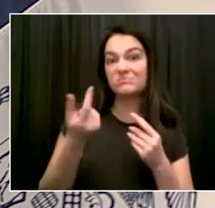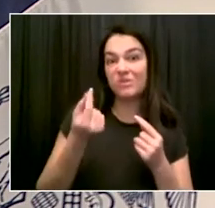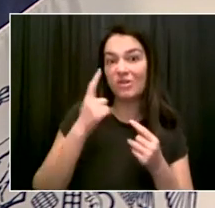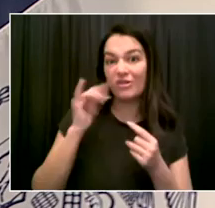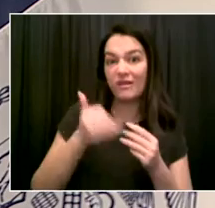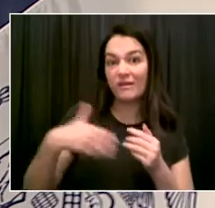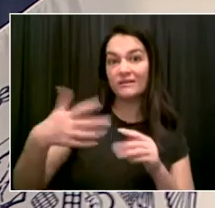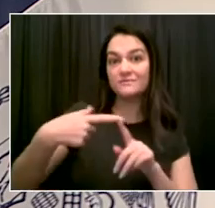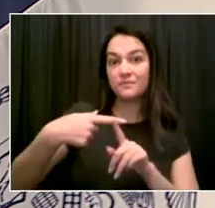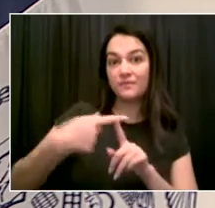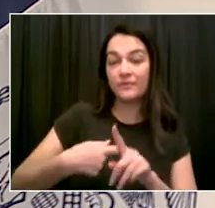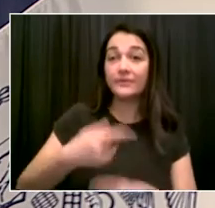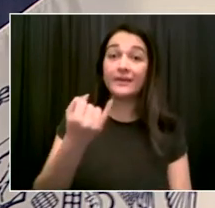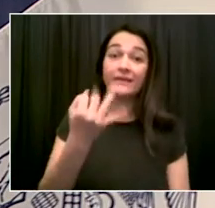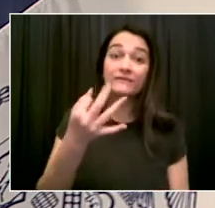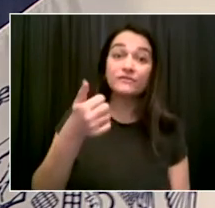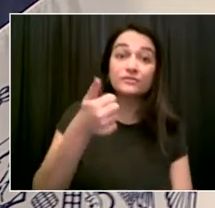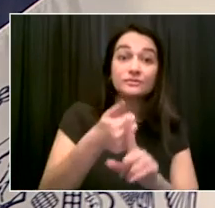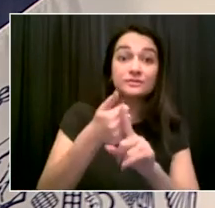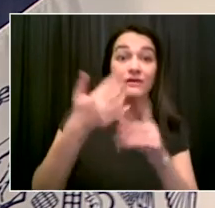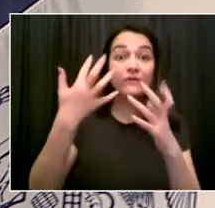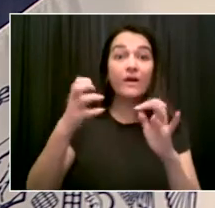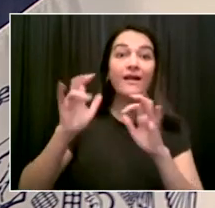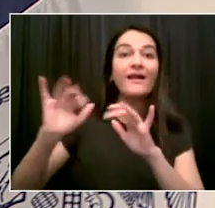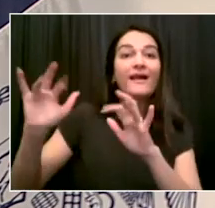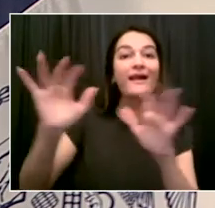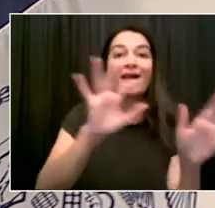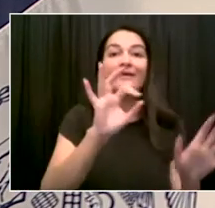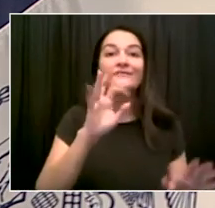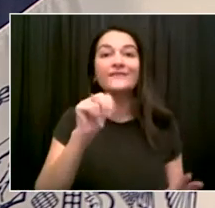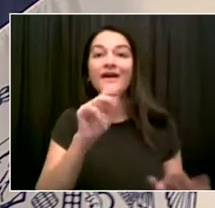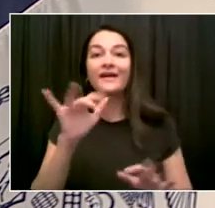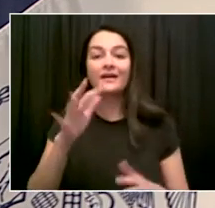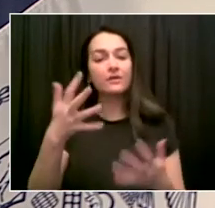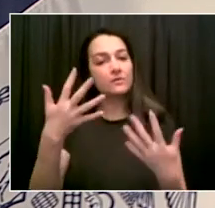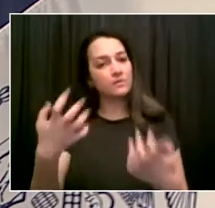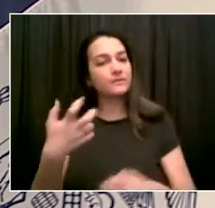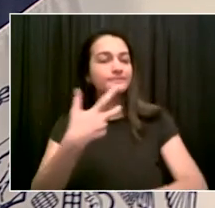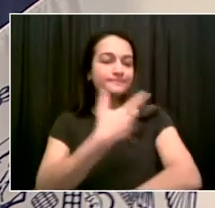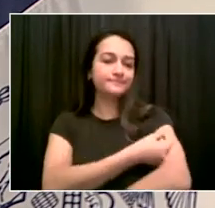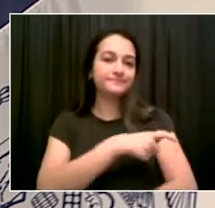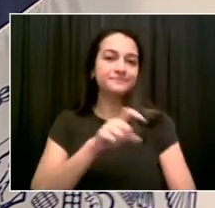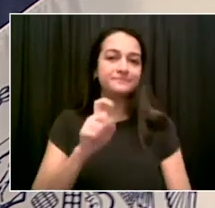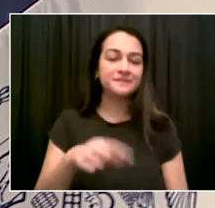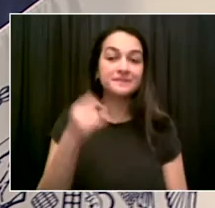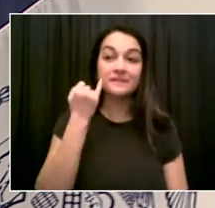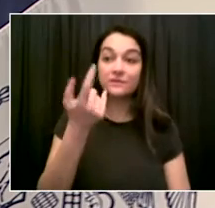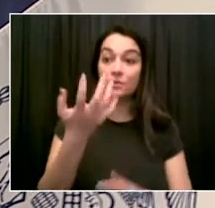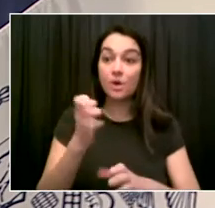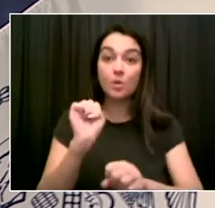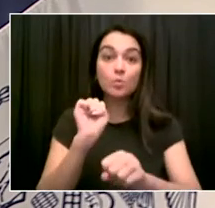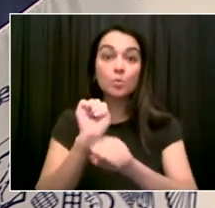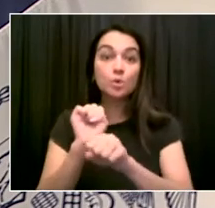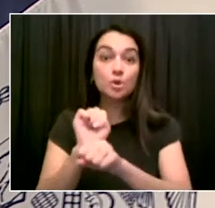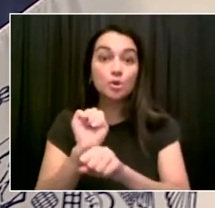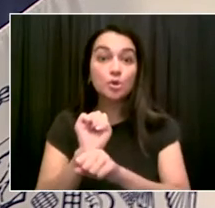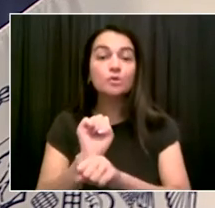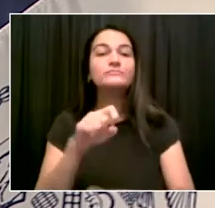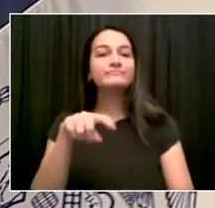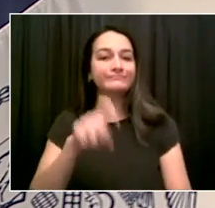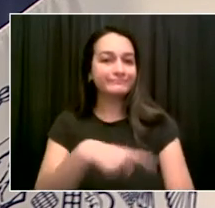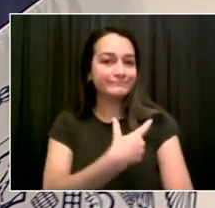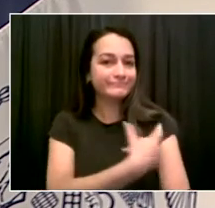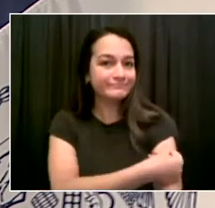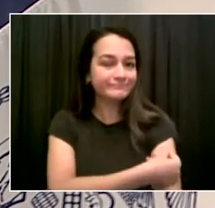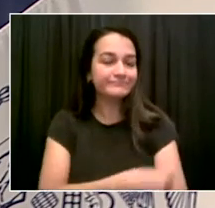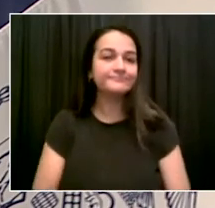But they need government to lead. That's going to help them to do what they need to do. Not everyone's going to agree with this. I understand that.